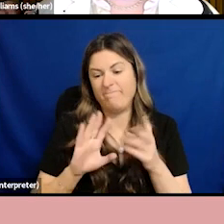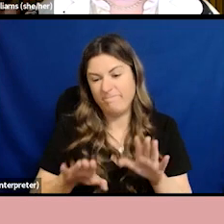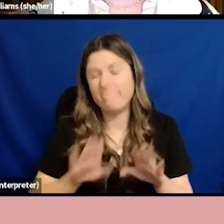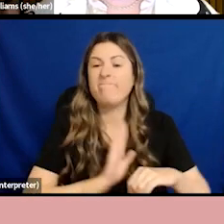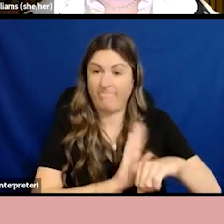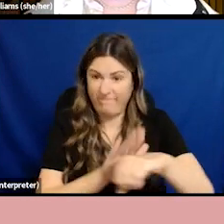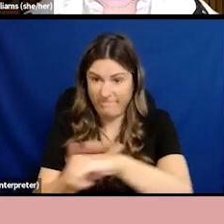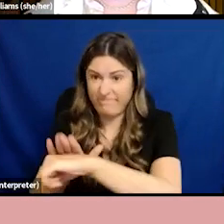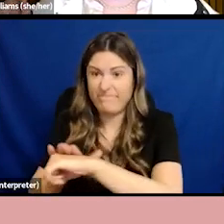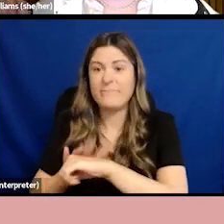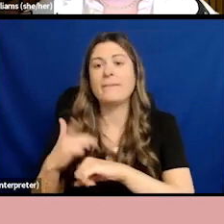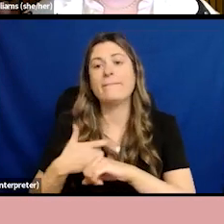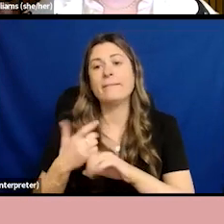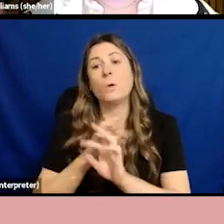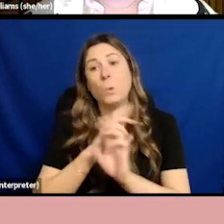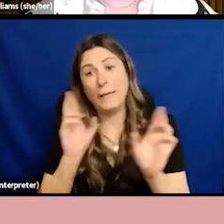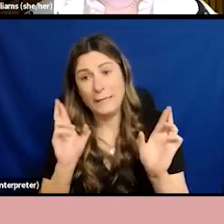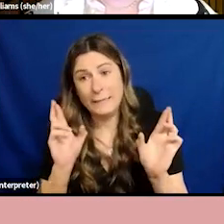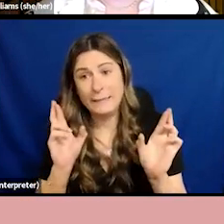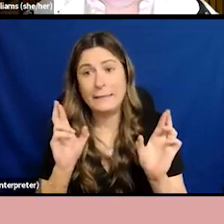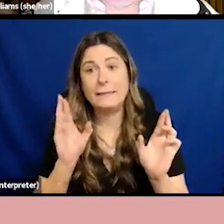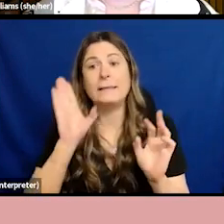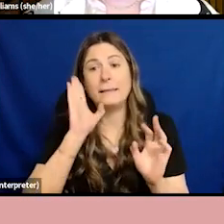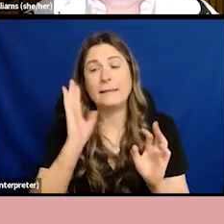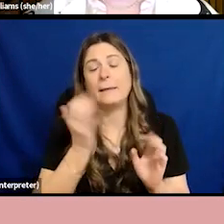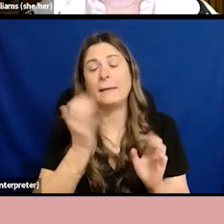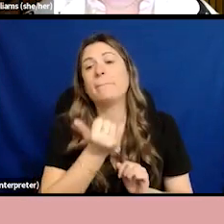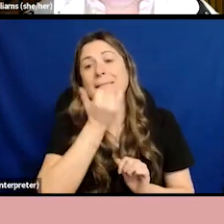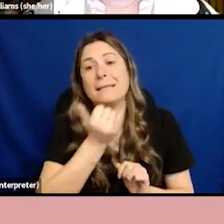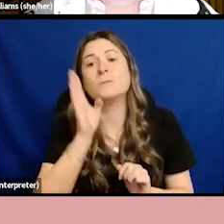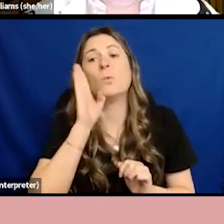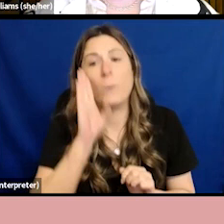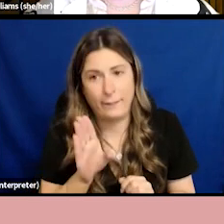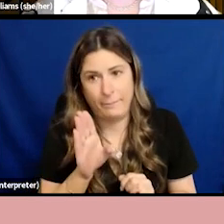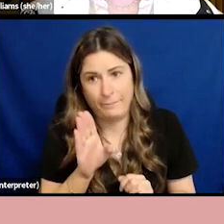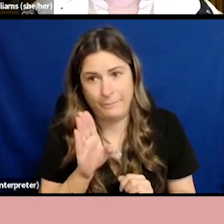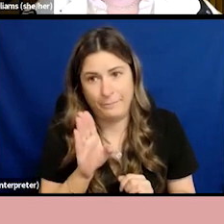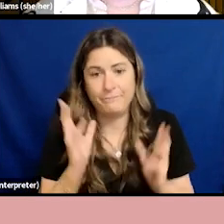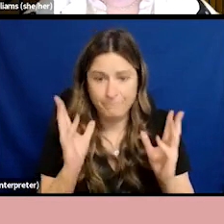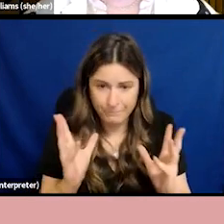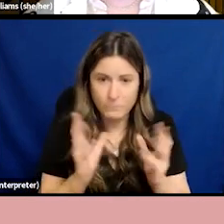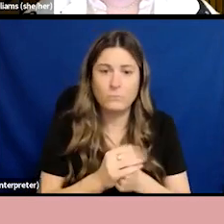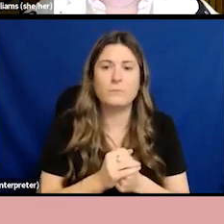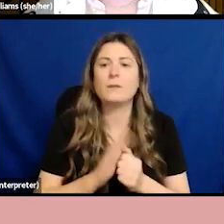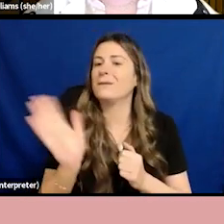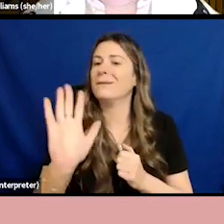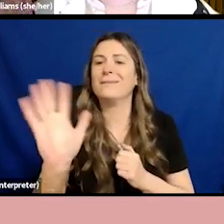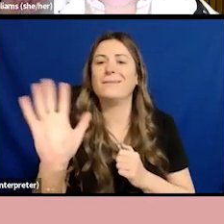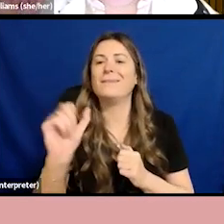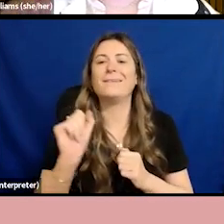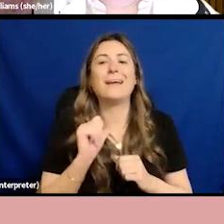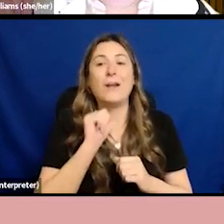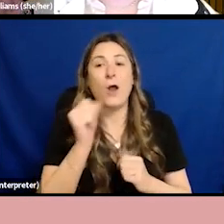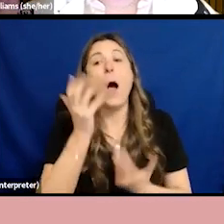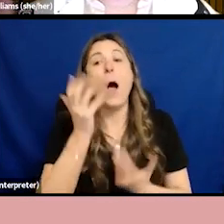You need to get comfortable knowing that you will make mistakes. And by that, I mean not knowing that you might make them, but knowing that